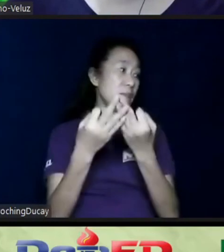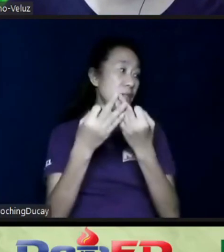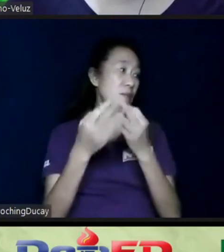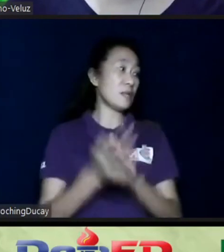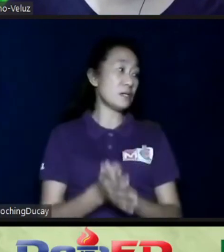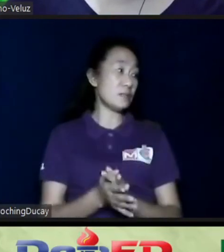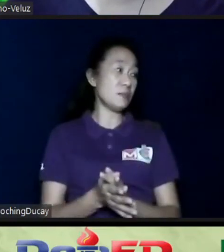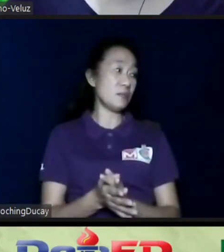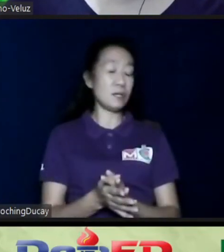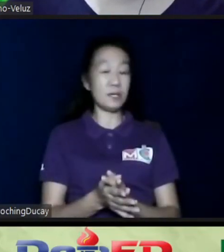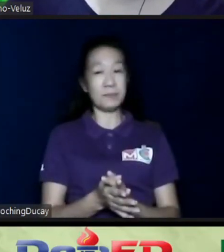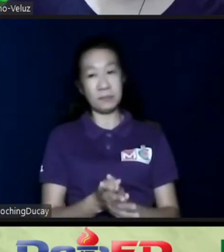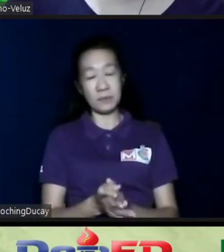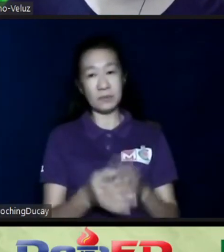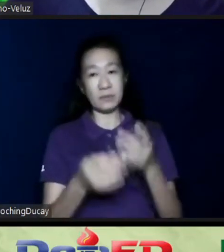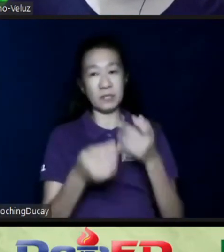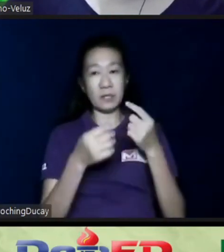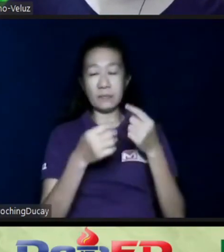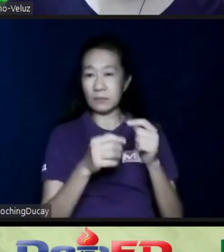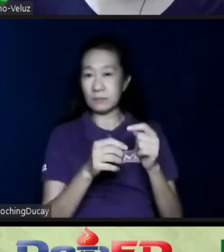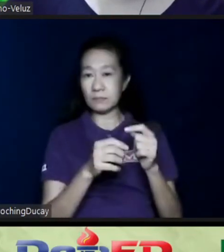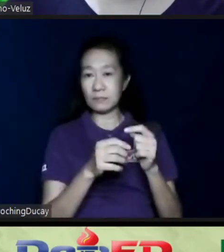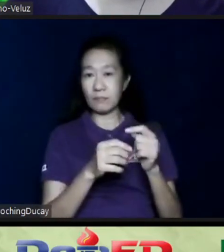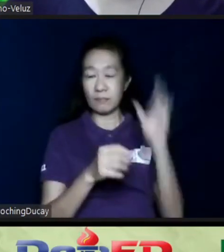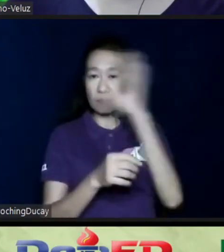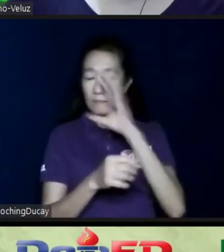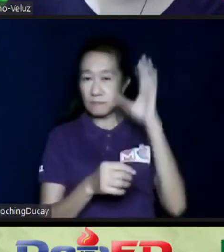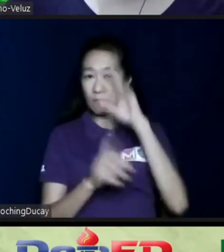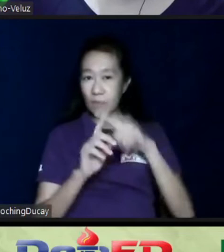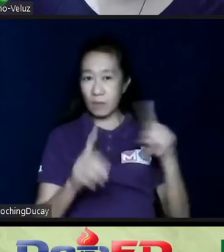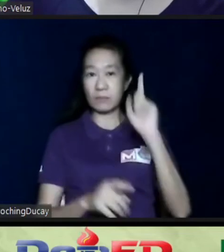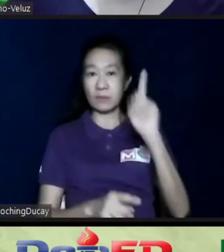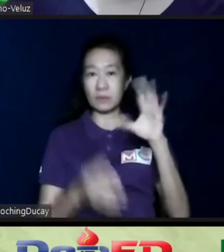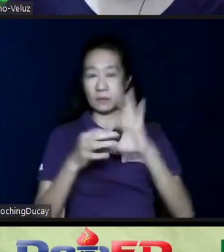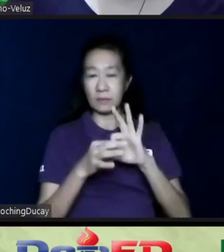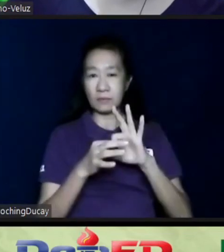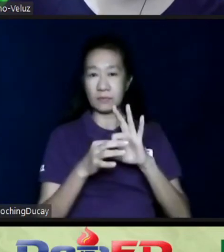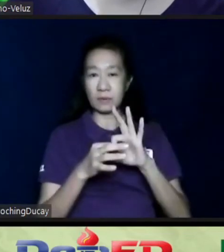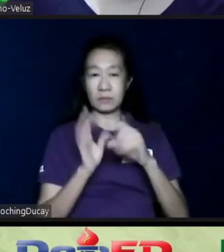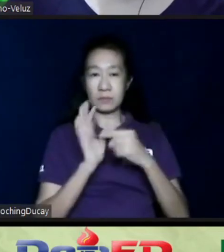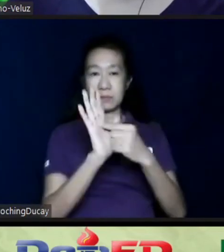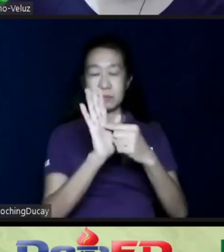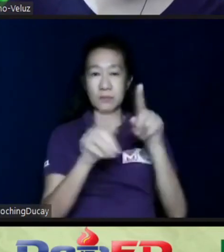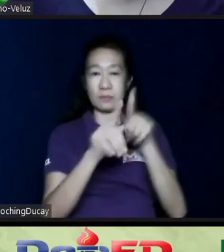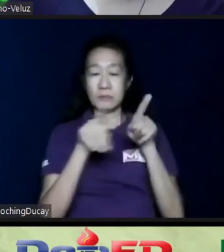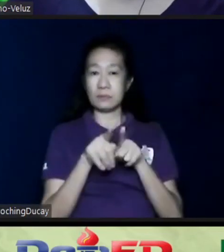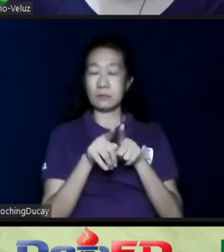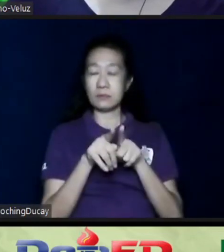has been identified by research to be one of the indicators then of